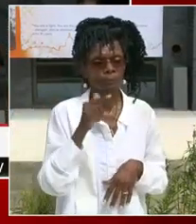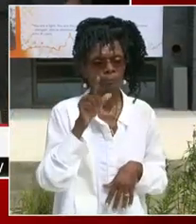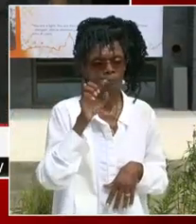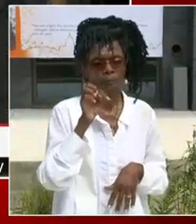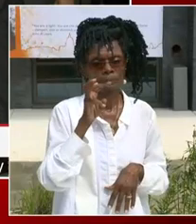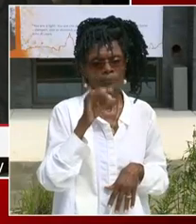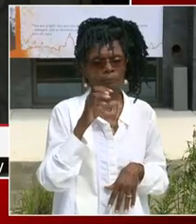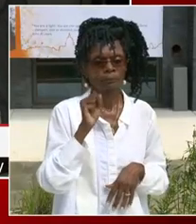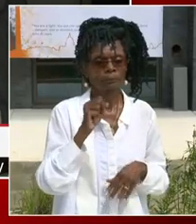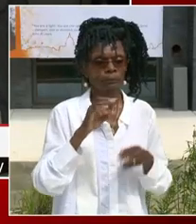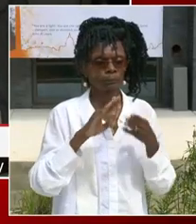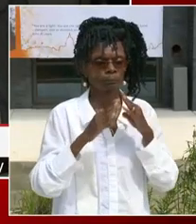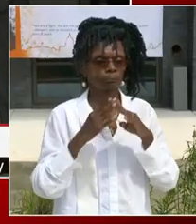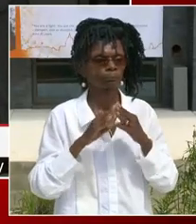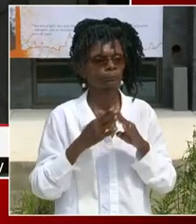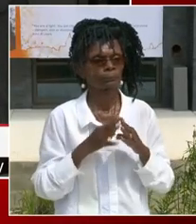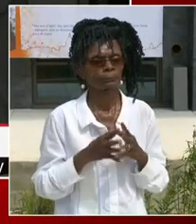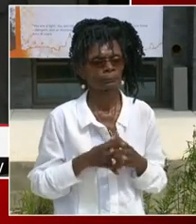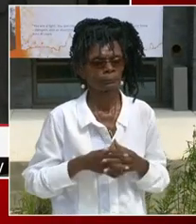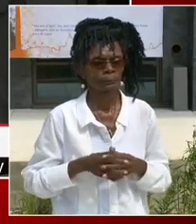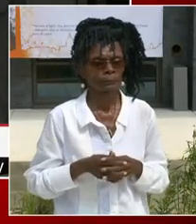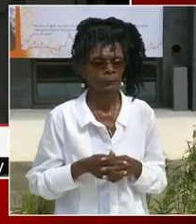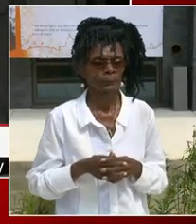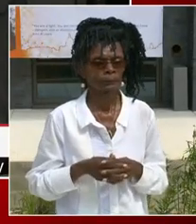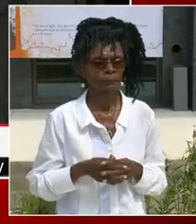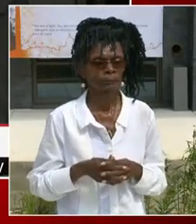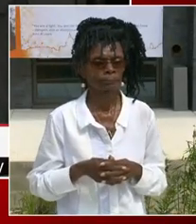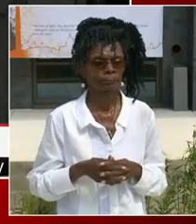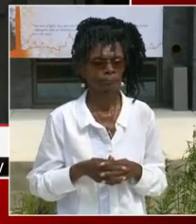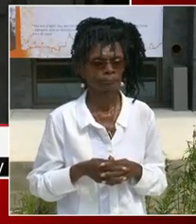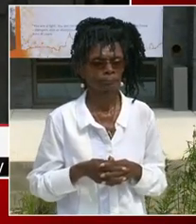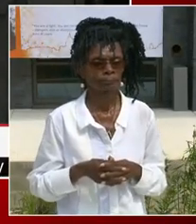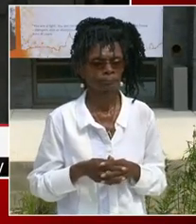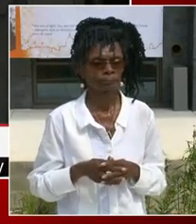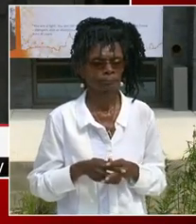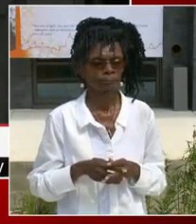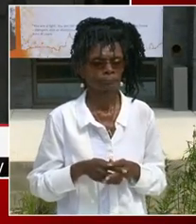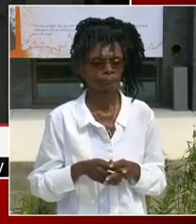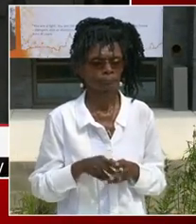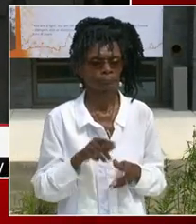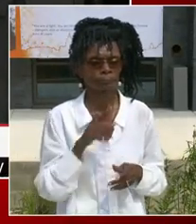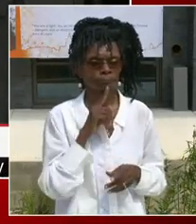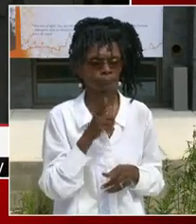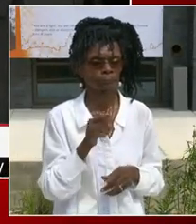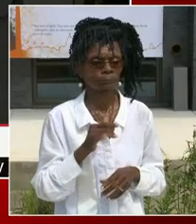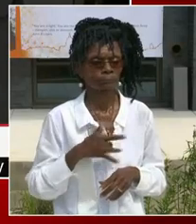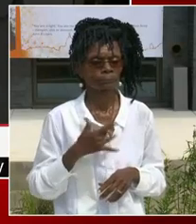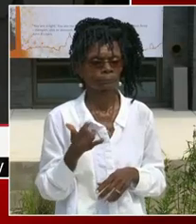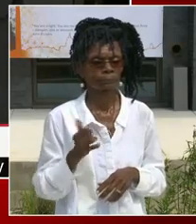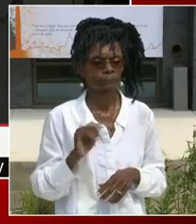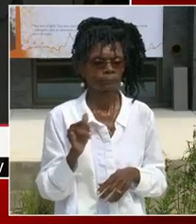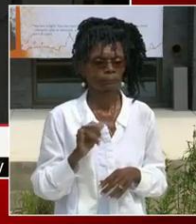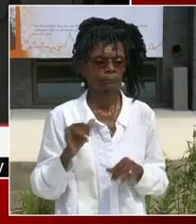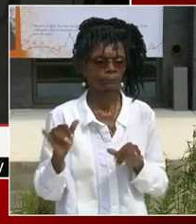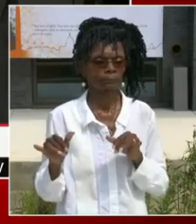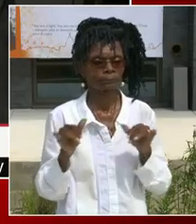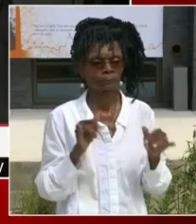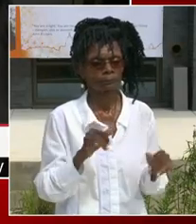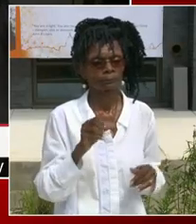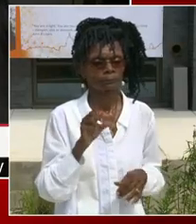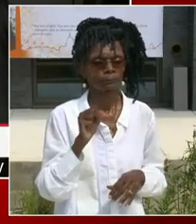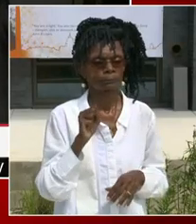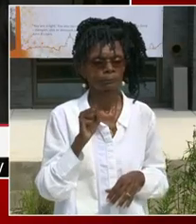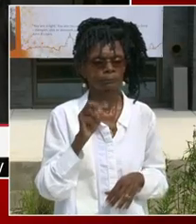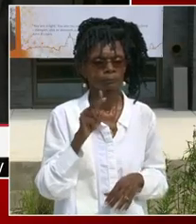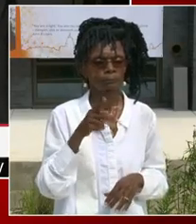I'd like to say this is like the Super Bowl for D.C. public schools, getting folks and our kids back to